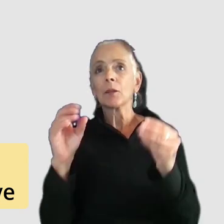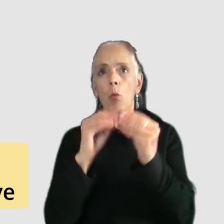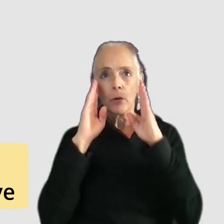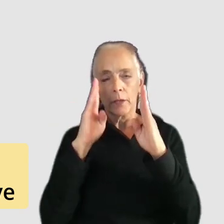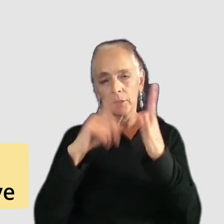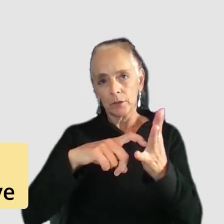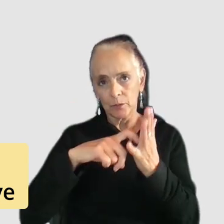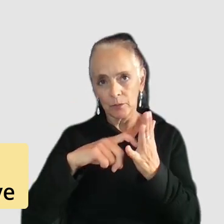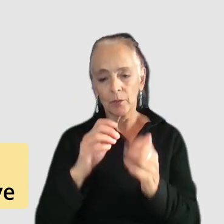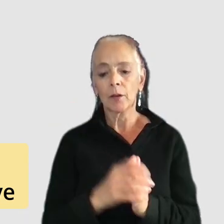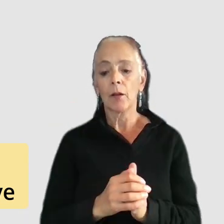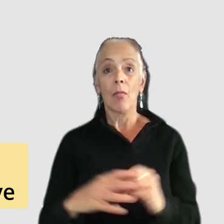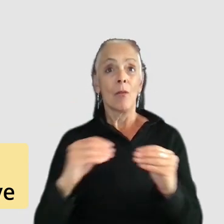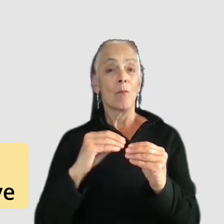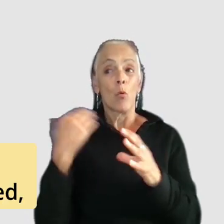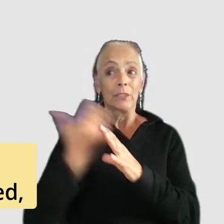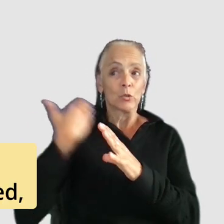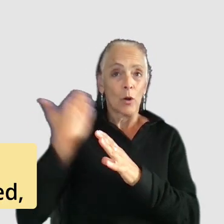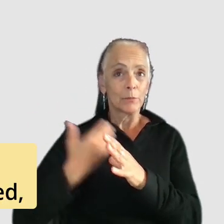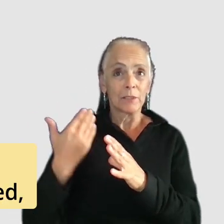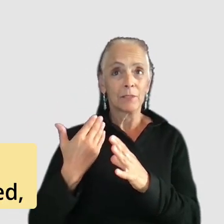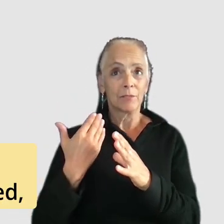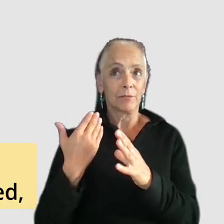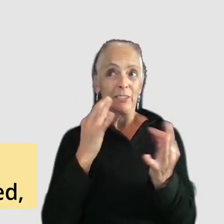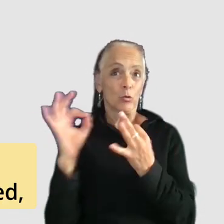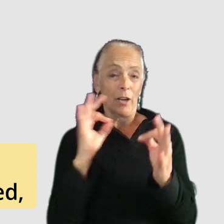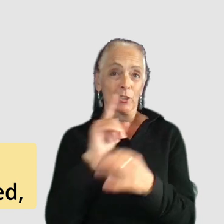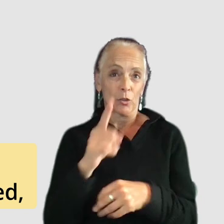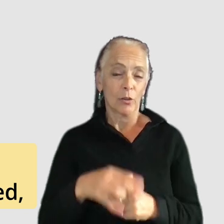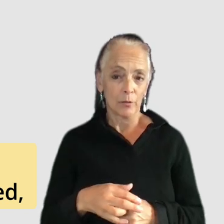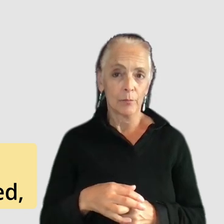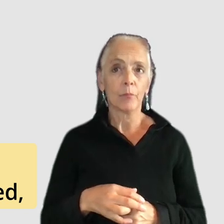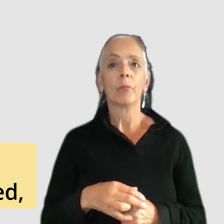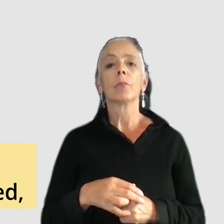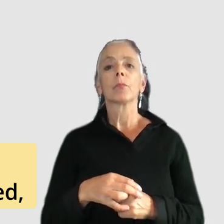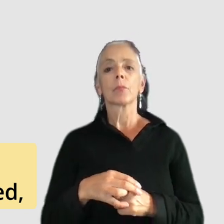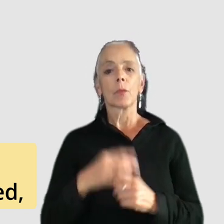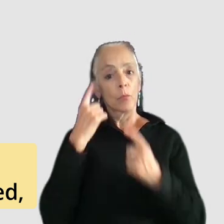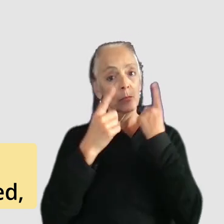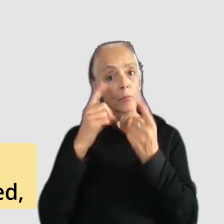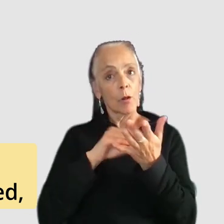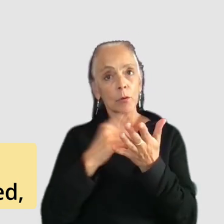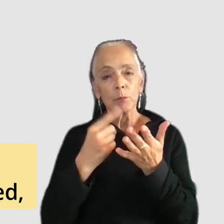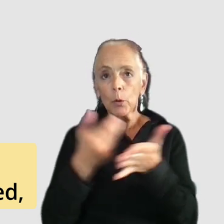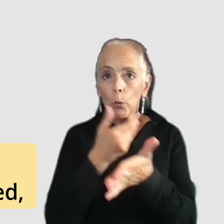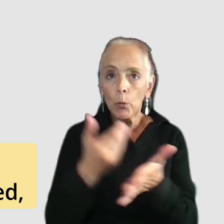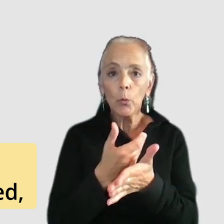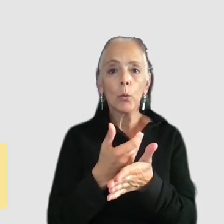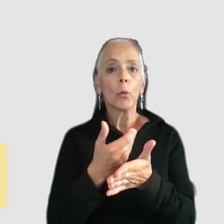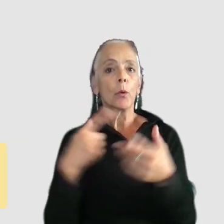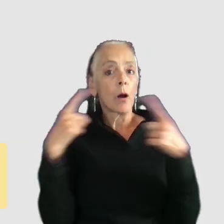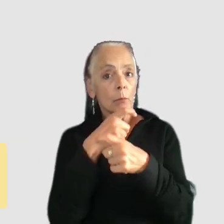it requires and the more disruptive those distractions are going to be. So when we think about learning something new or complicated